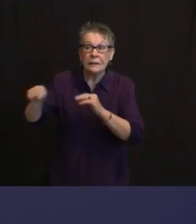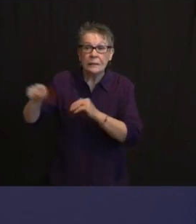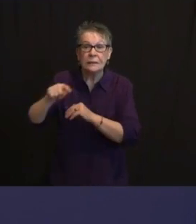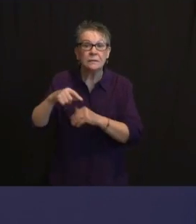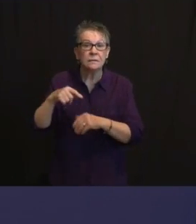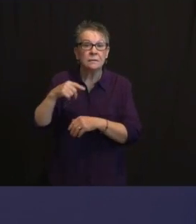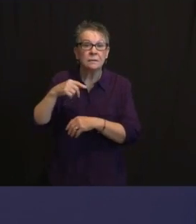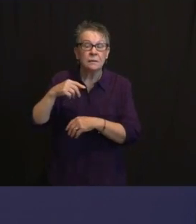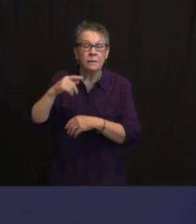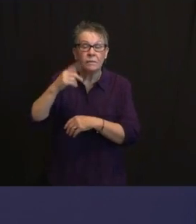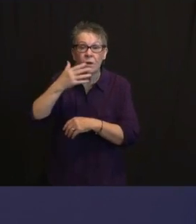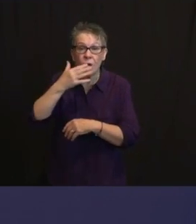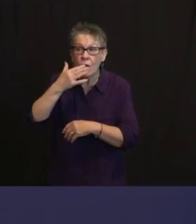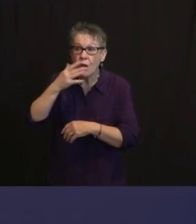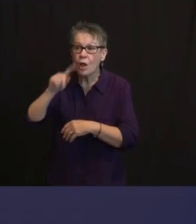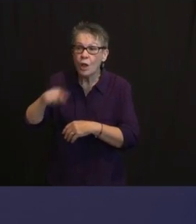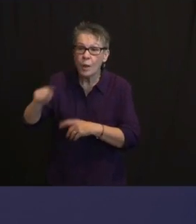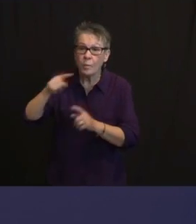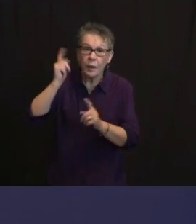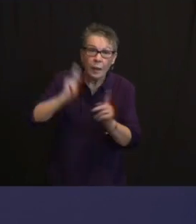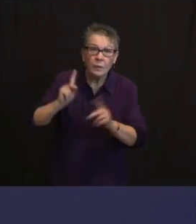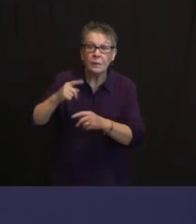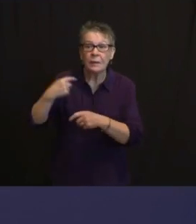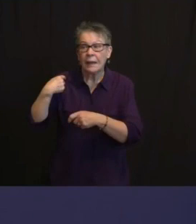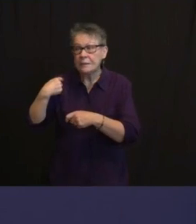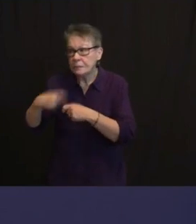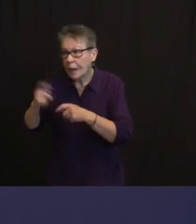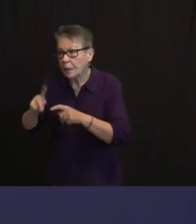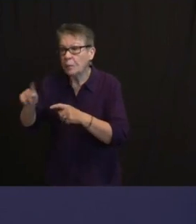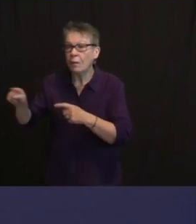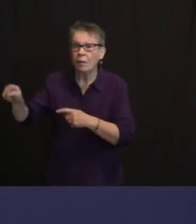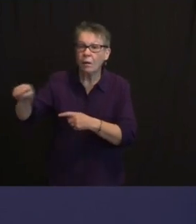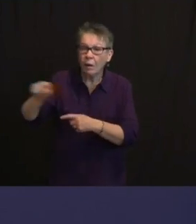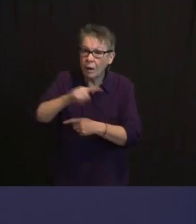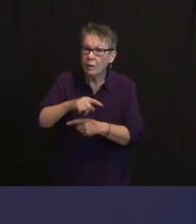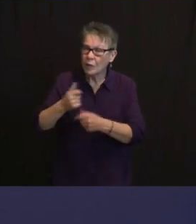HAVE ALSO BEEN MORE VULNERABLE WILL HELP WITH THAT.